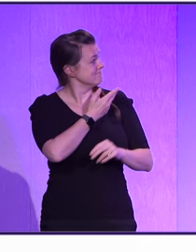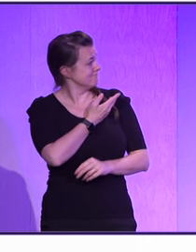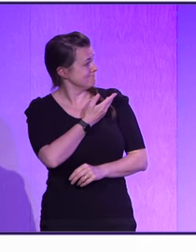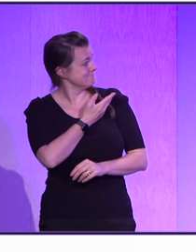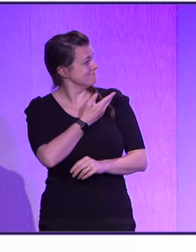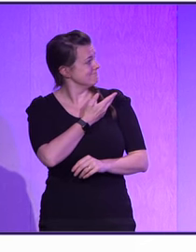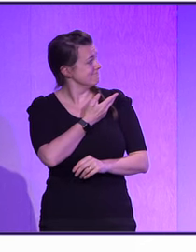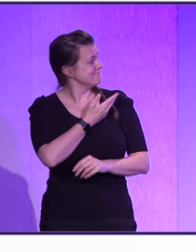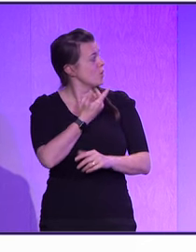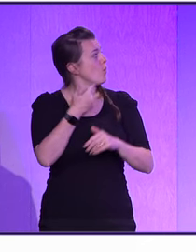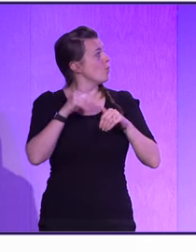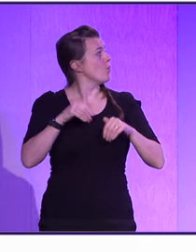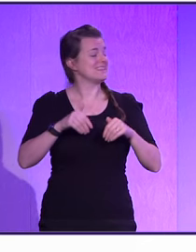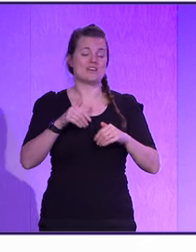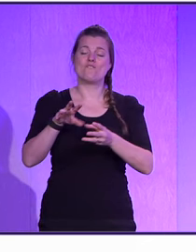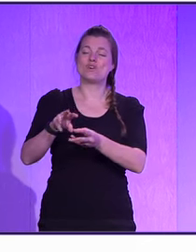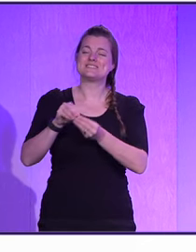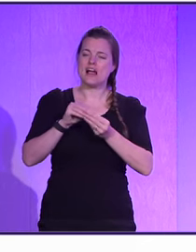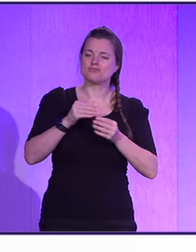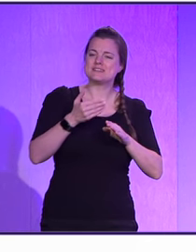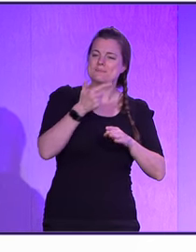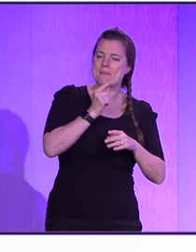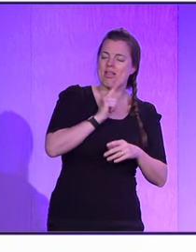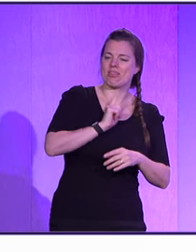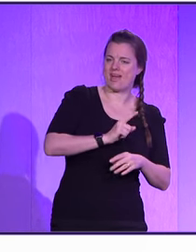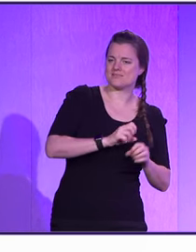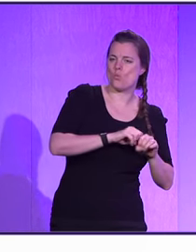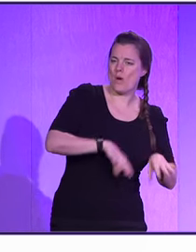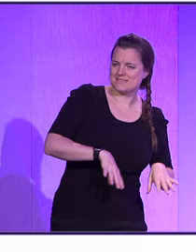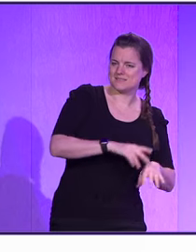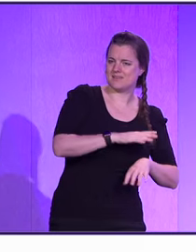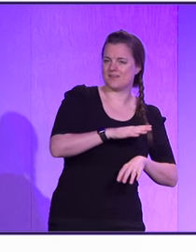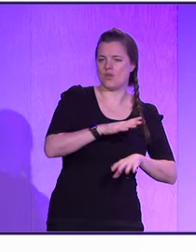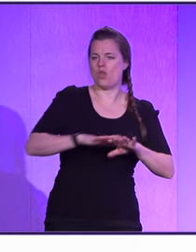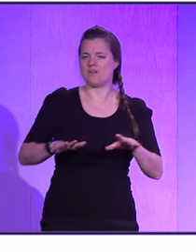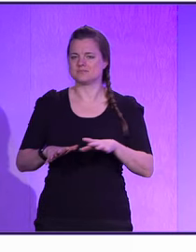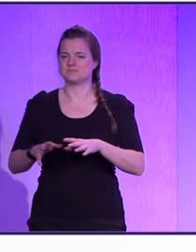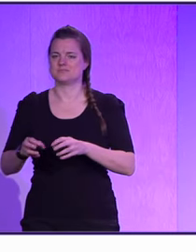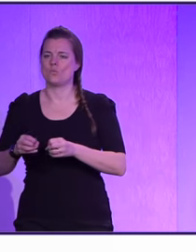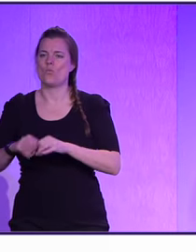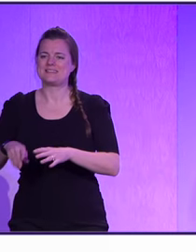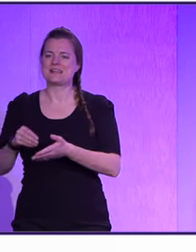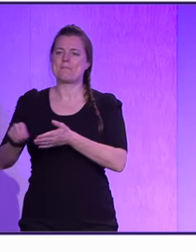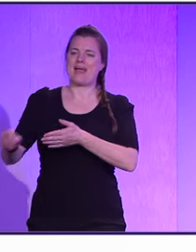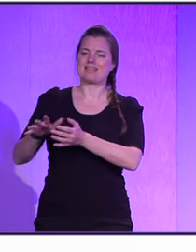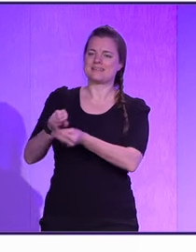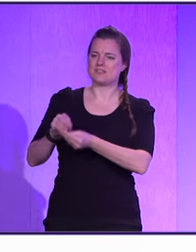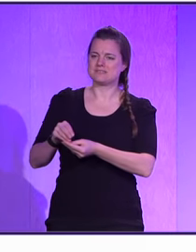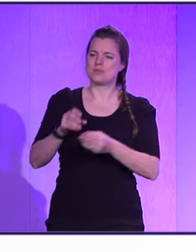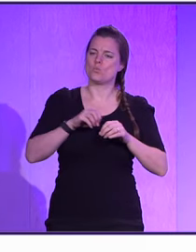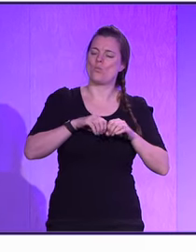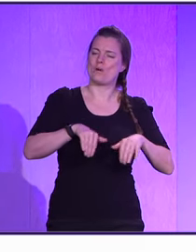handouts than doing technical work, but hey, you know, that's another problem we're tackling. This is an interesting